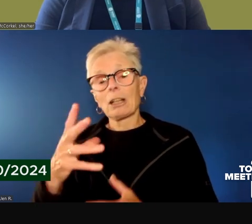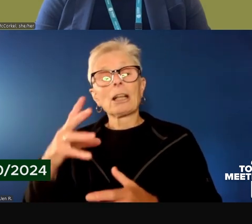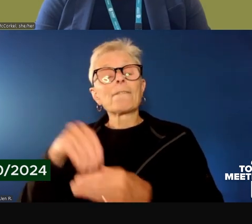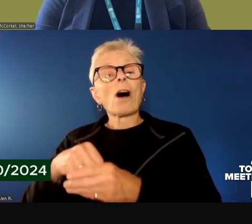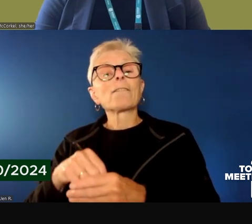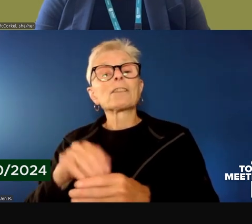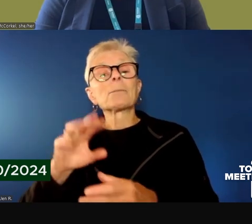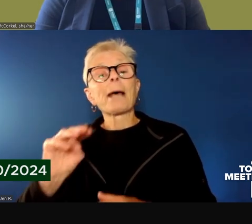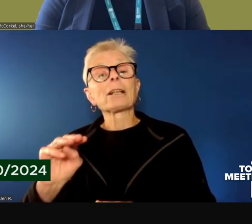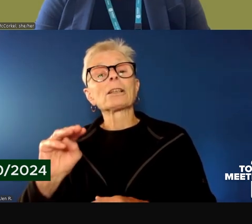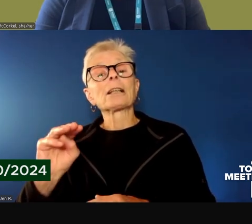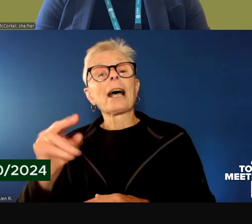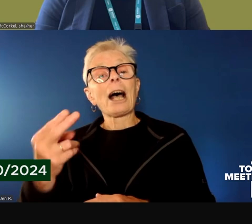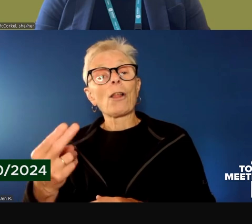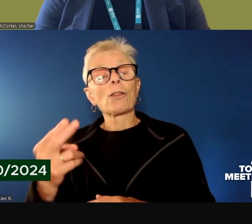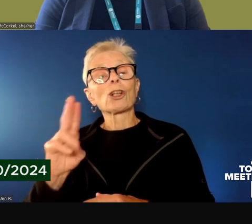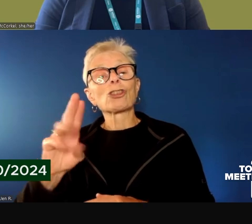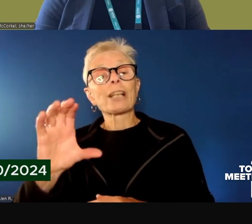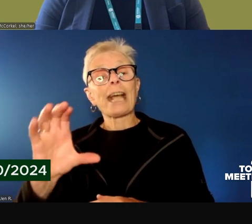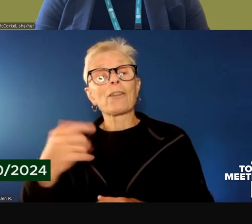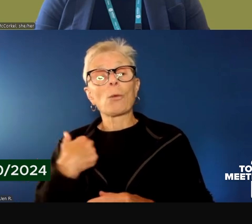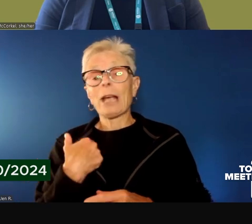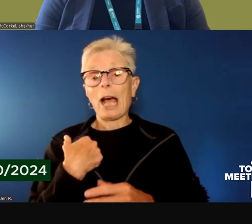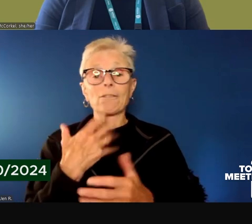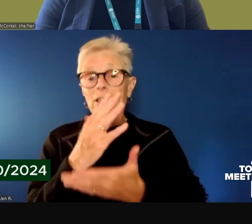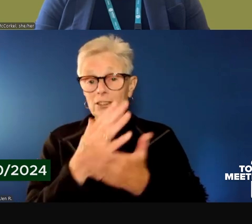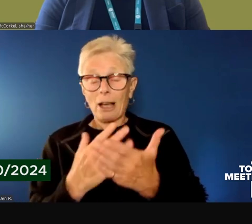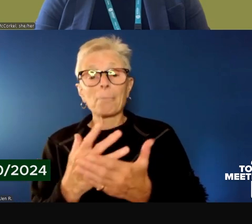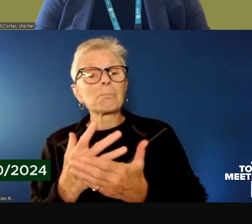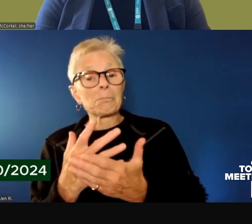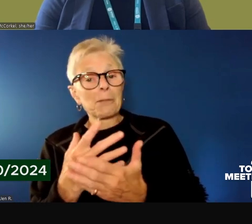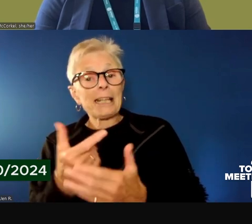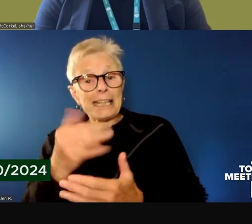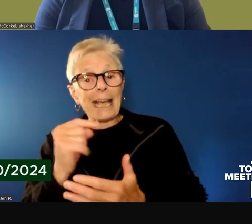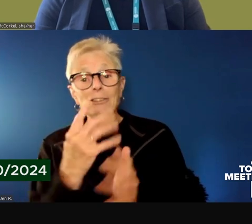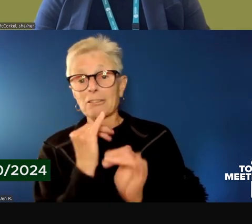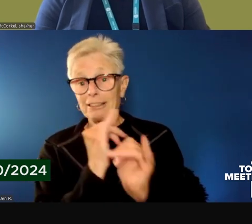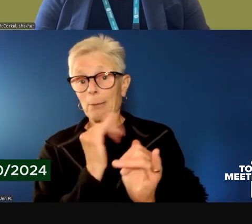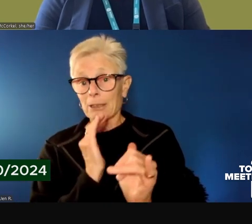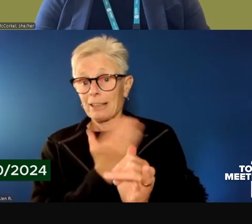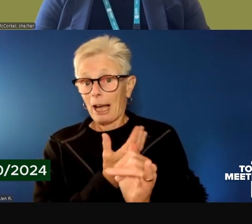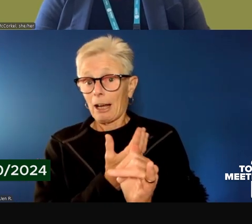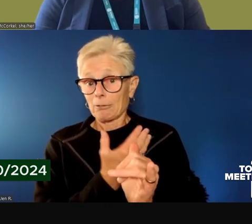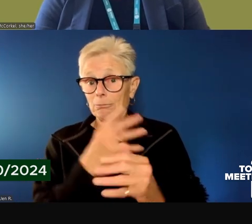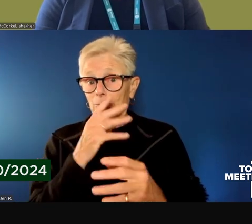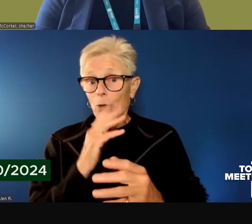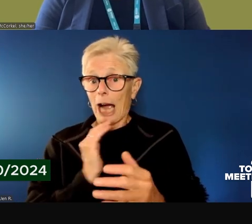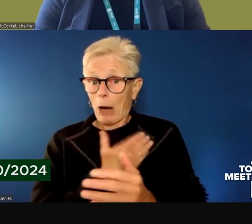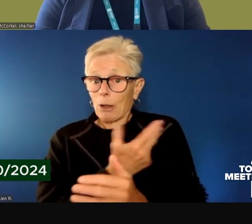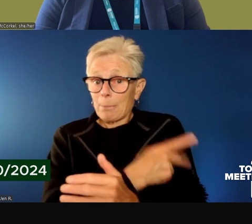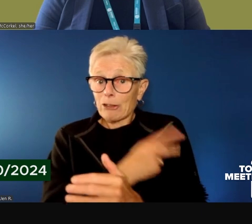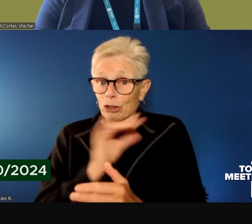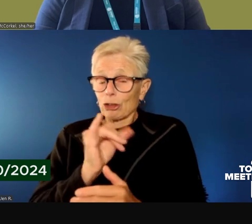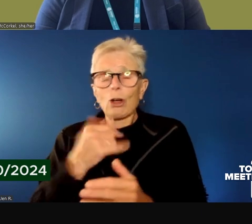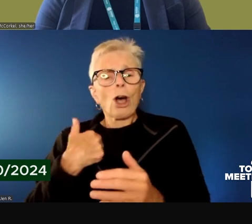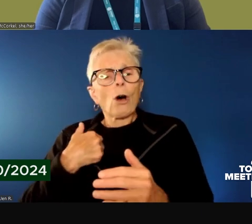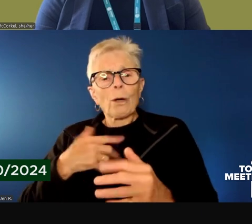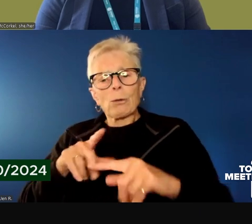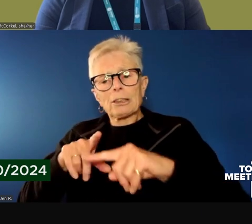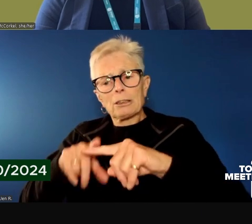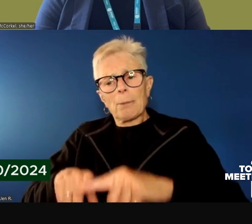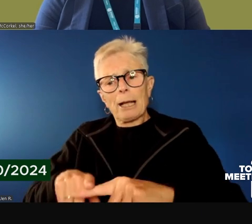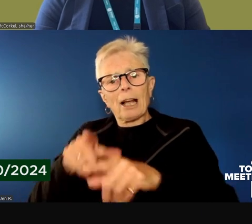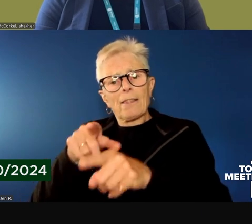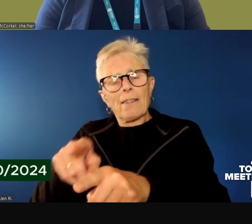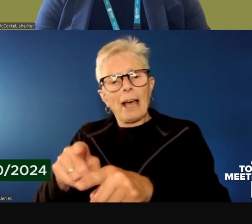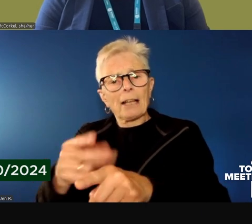care that we share, and we know there will be, or we know there are, then we will rely on them feeding us